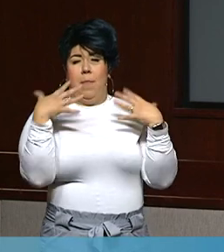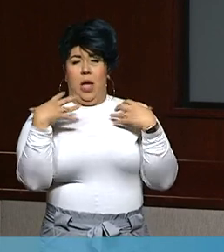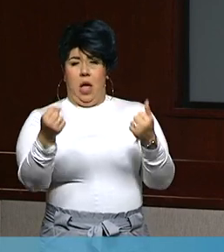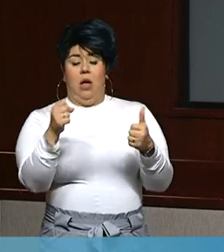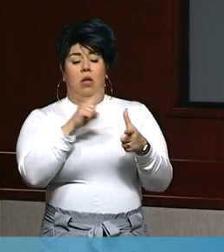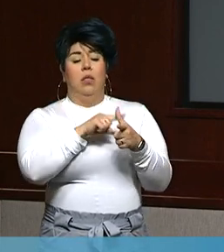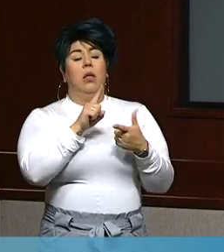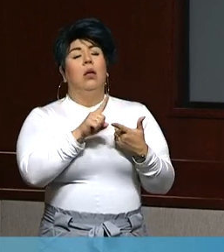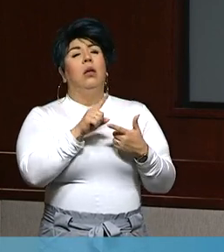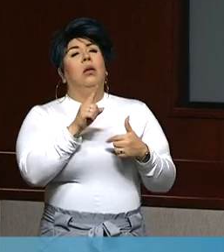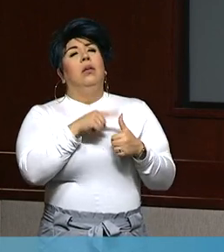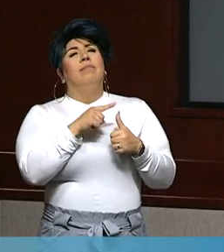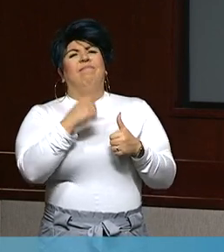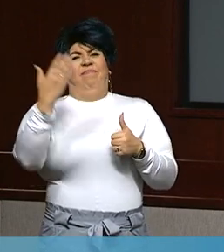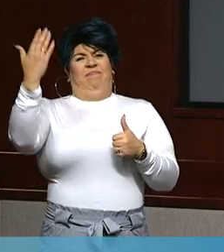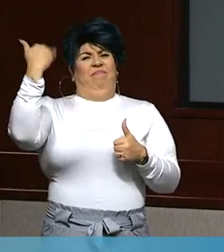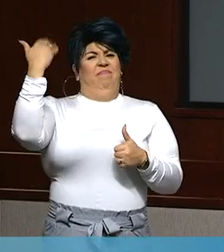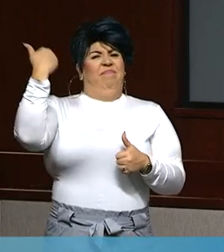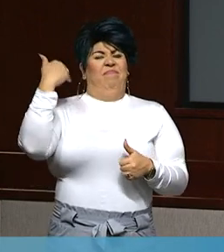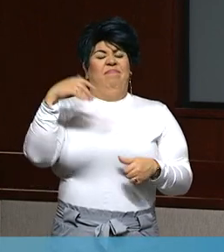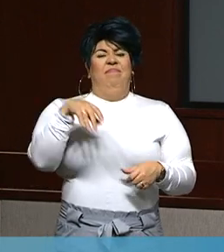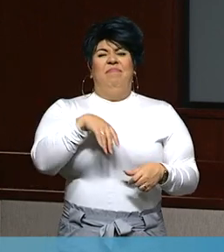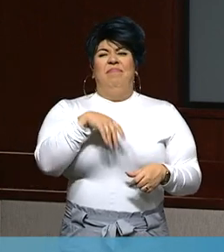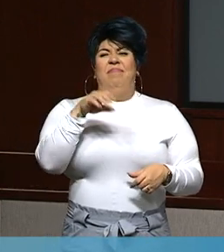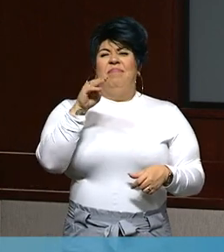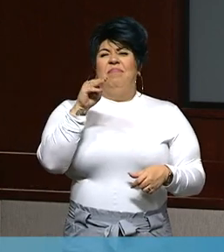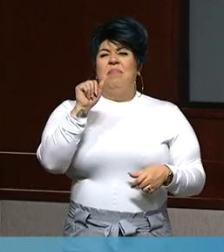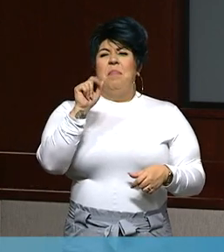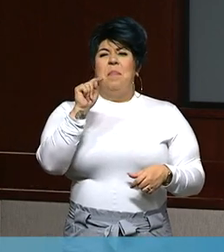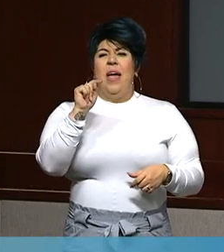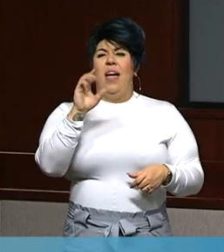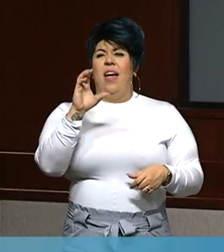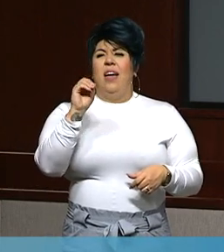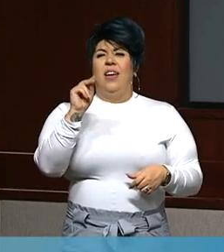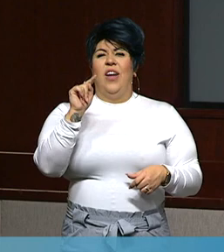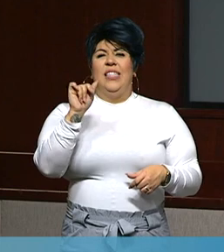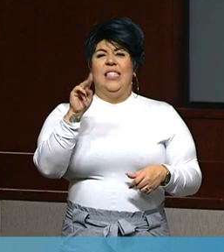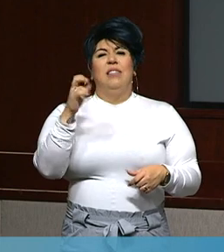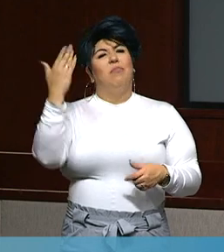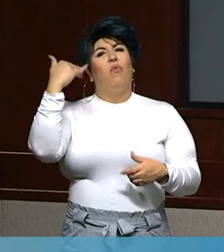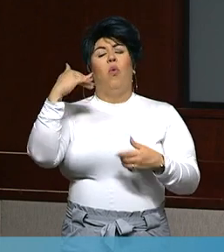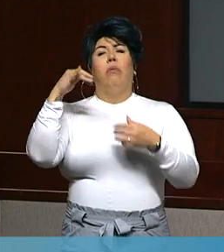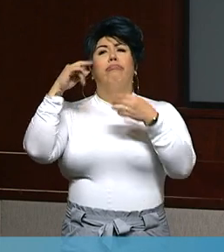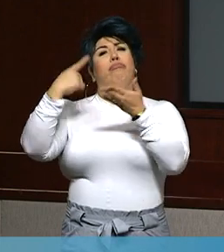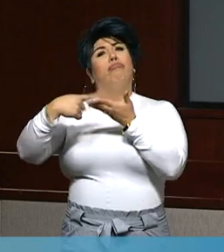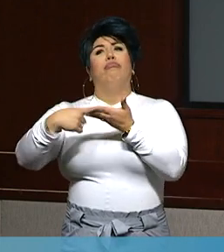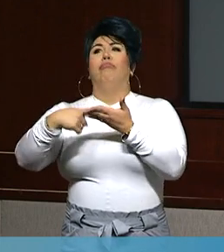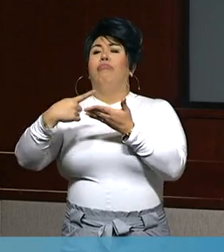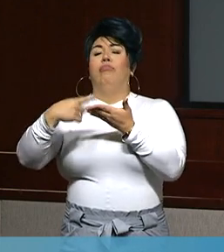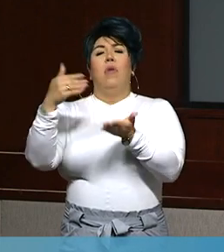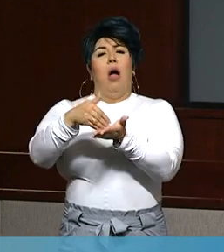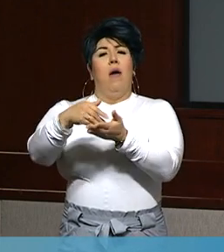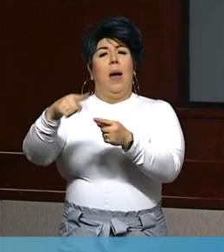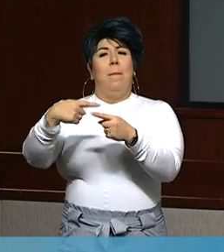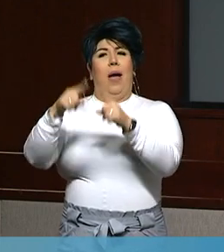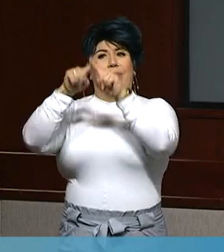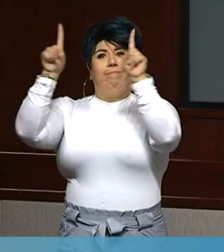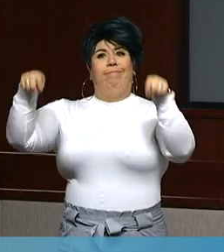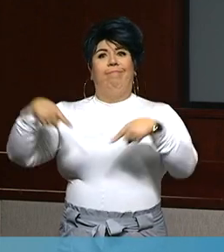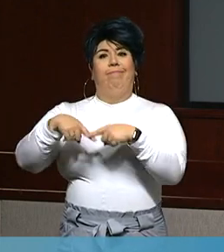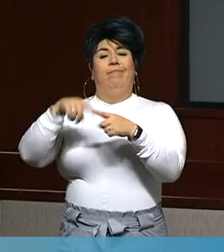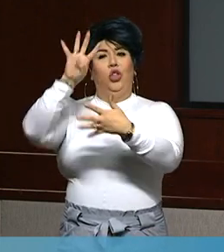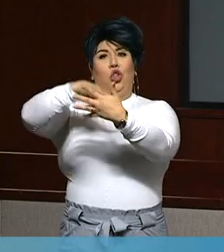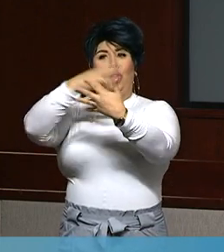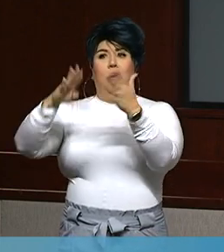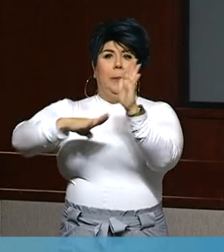often discusses the model. And I'm wondering if Ms. Kerrigan could just chat about when Kern County,